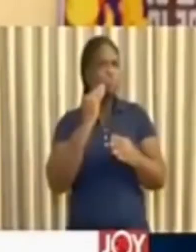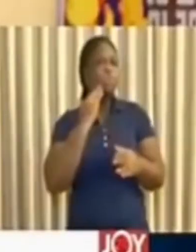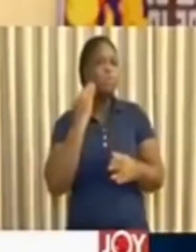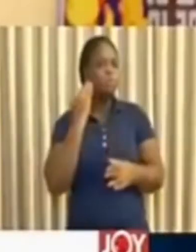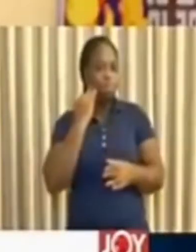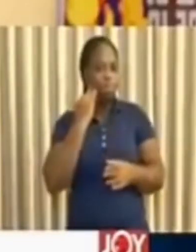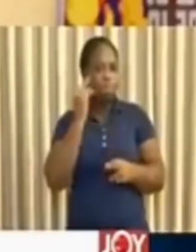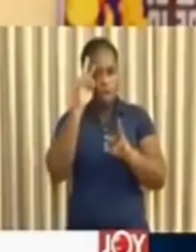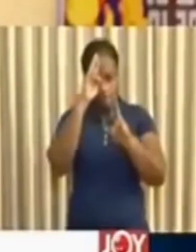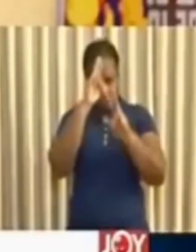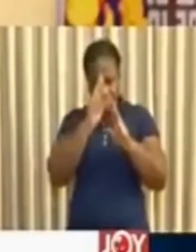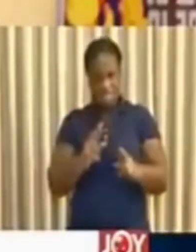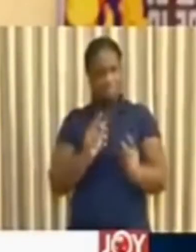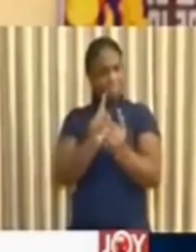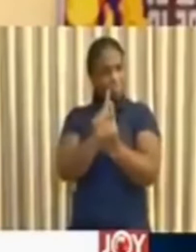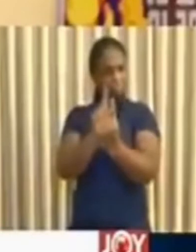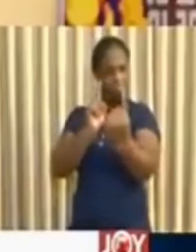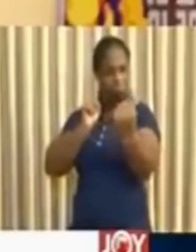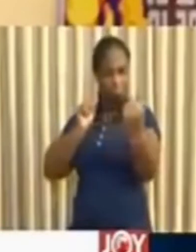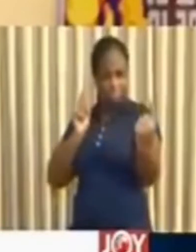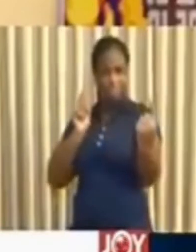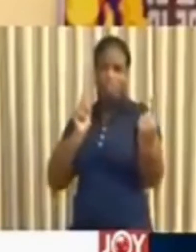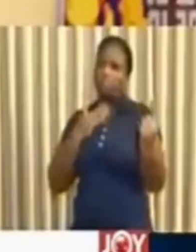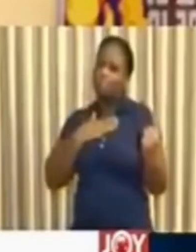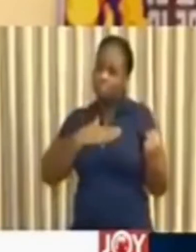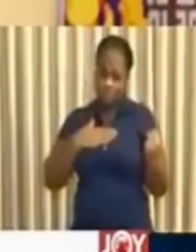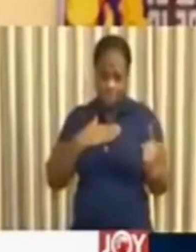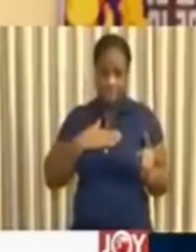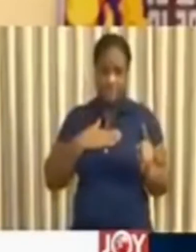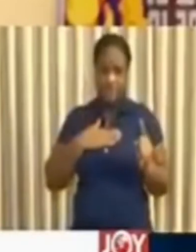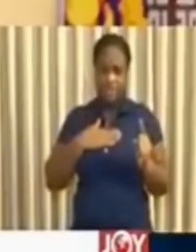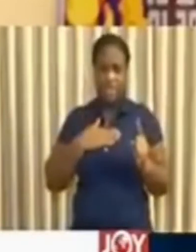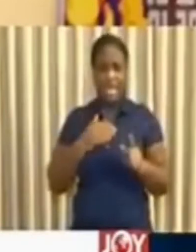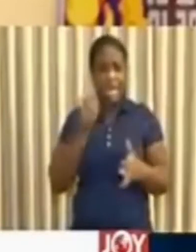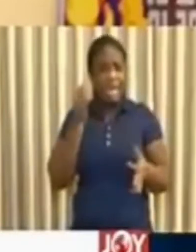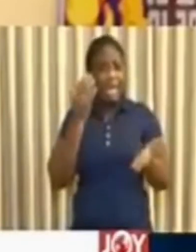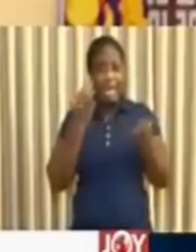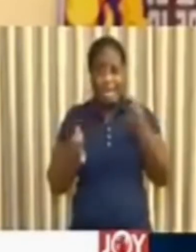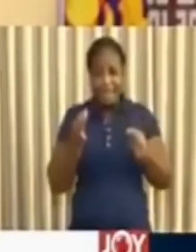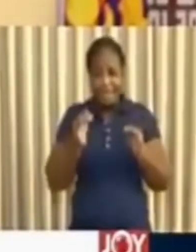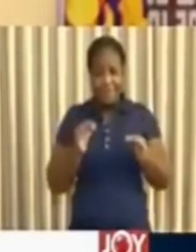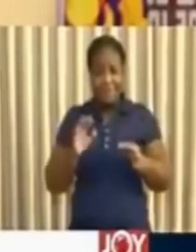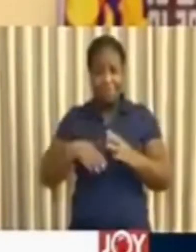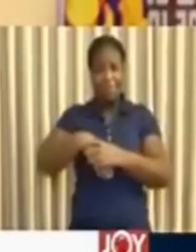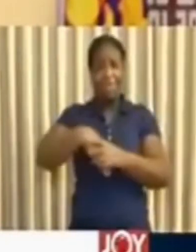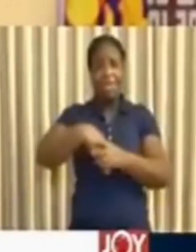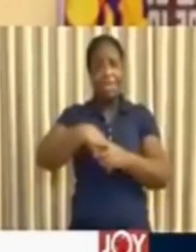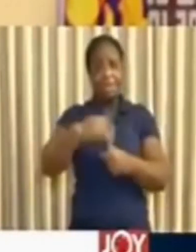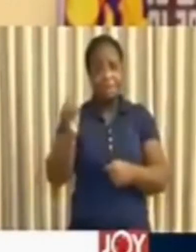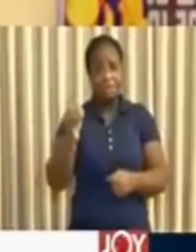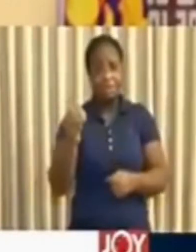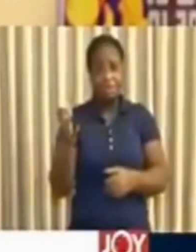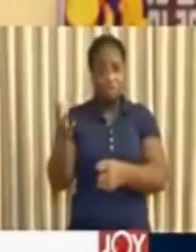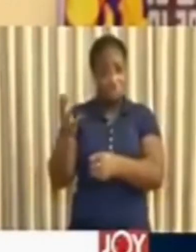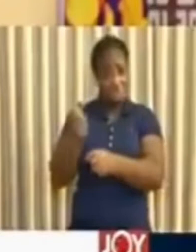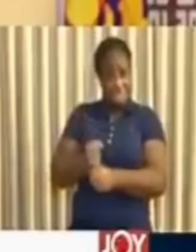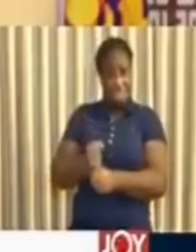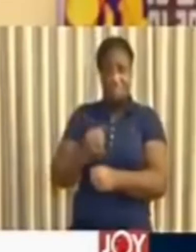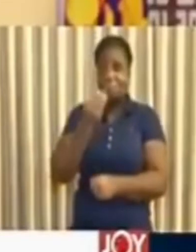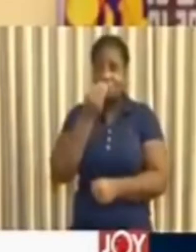respect the social distancing protocols, even when you are going out to receive the food.